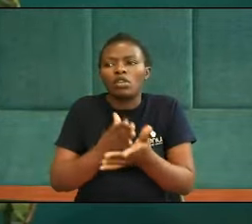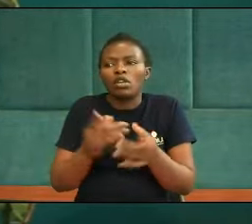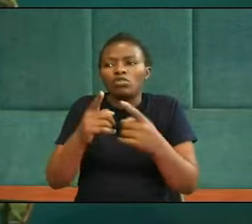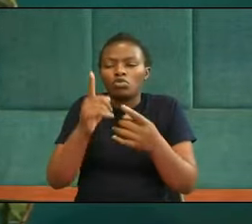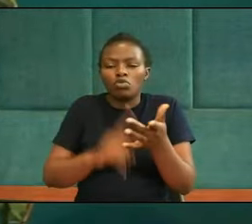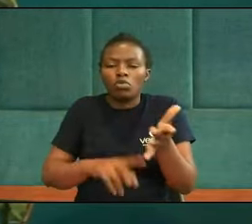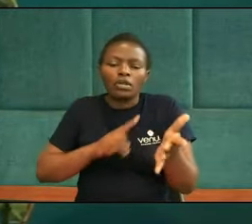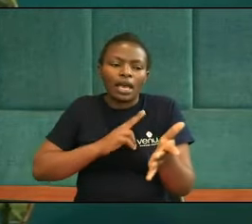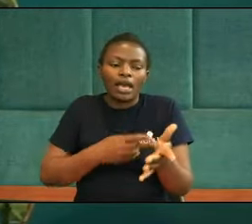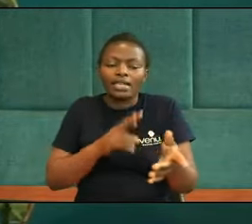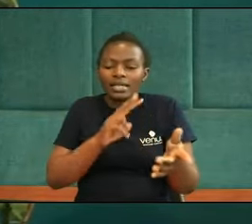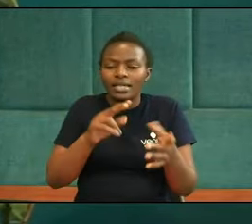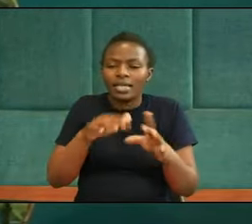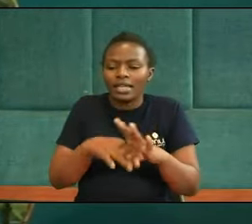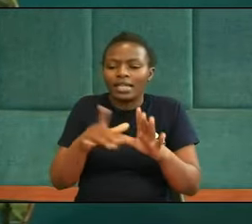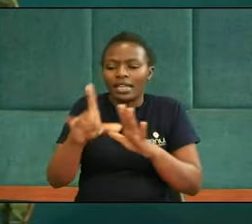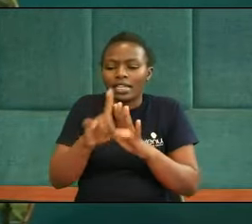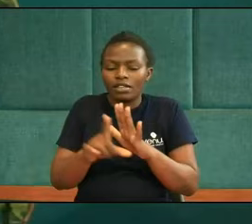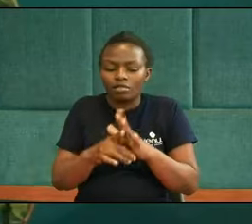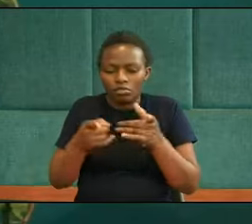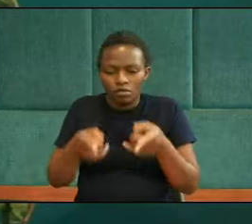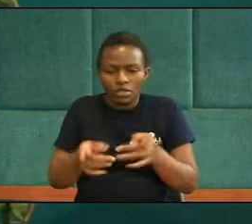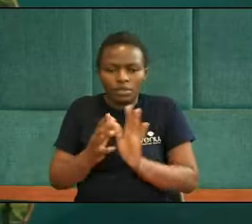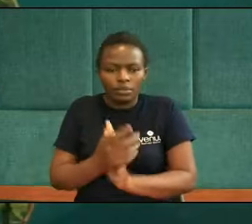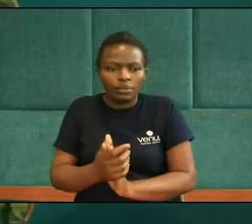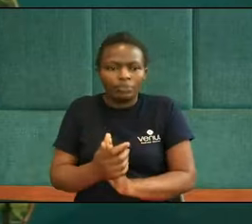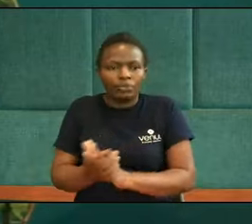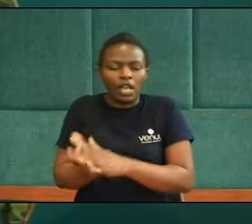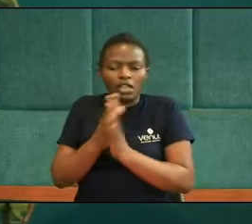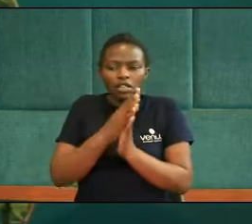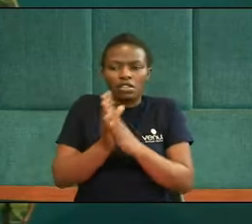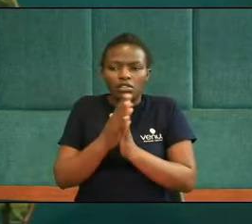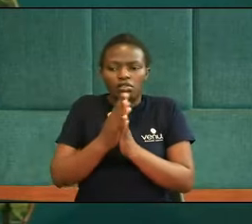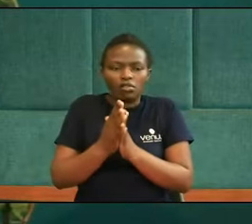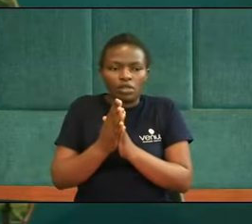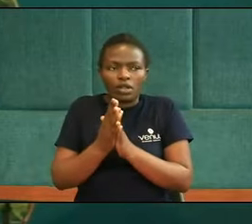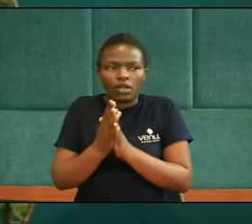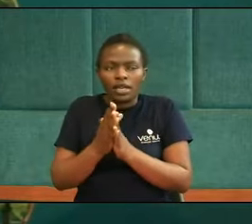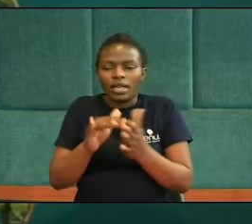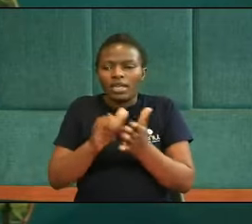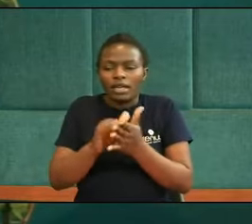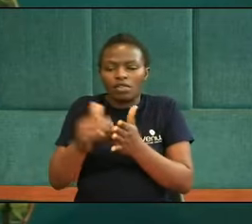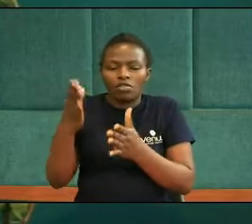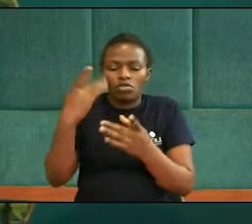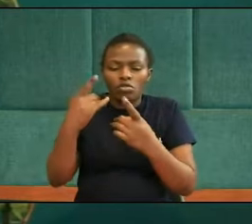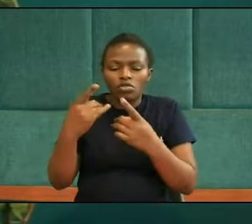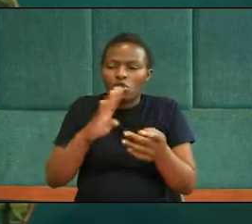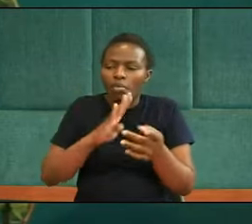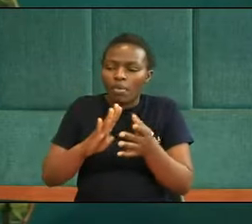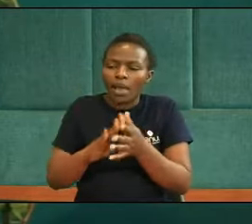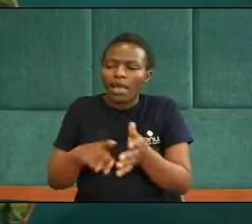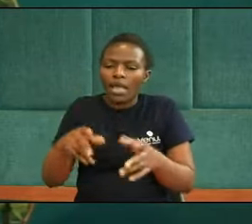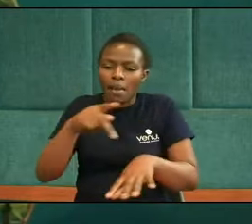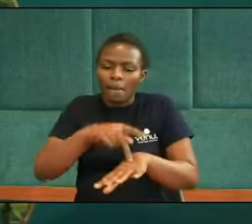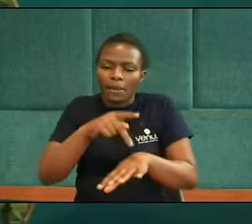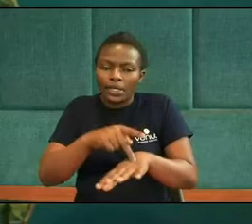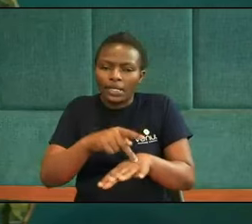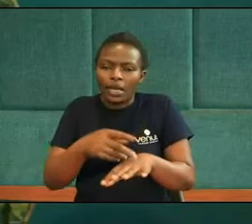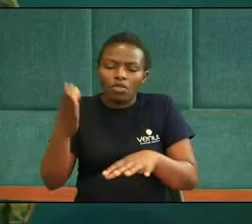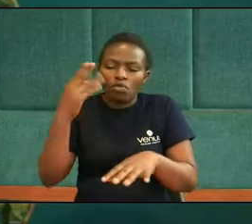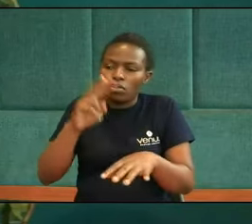seen in the lesson today The story essentially that was told by Peter Lewis Is a vision that Daniel had